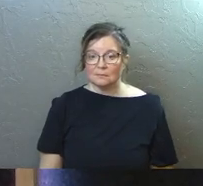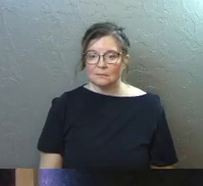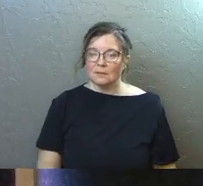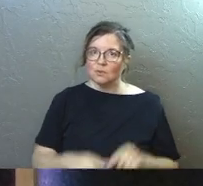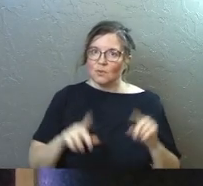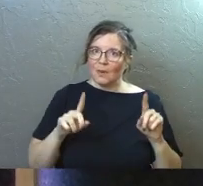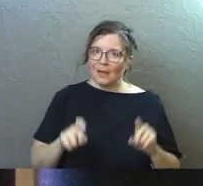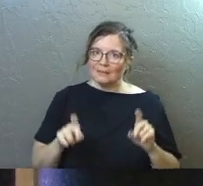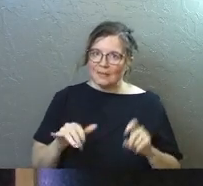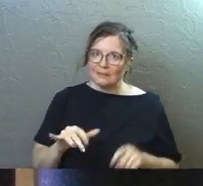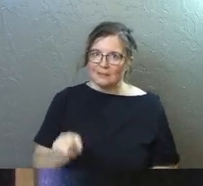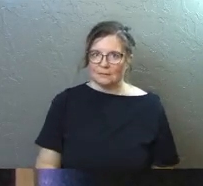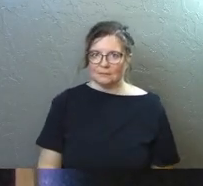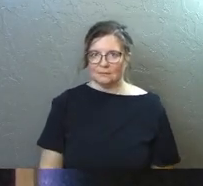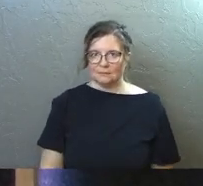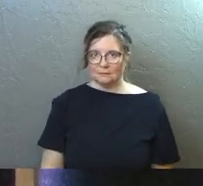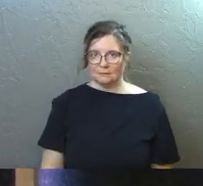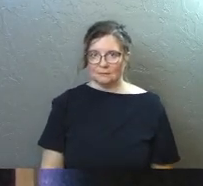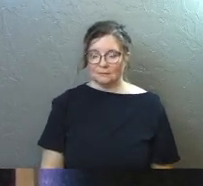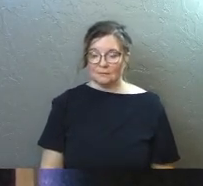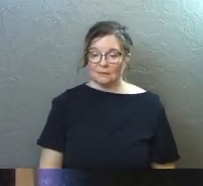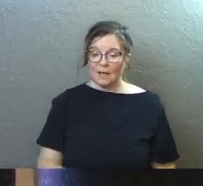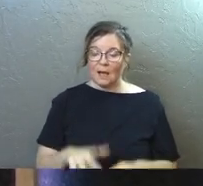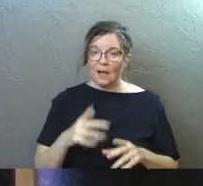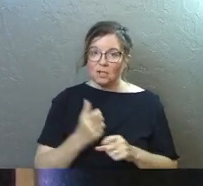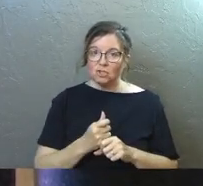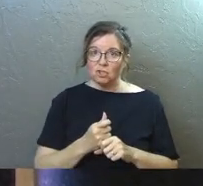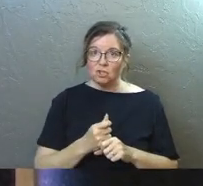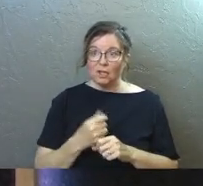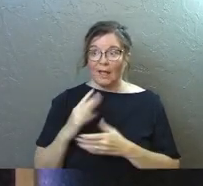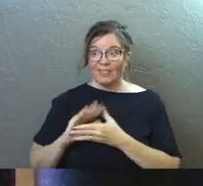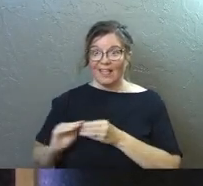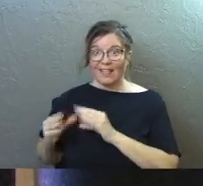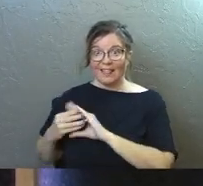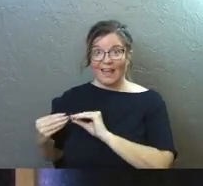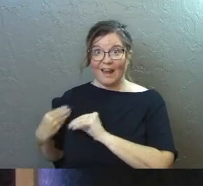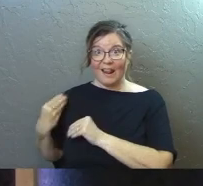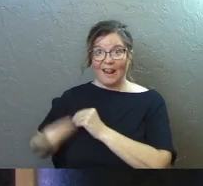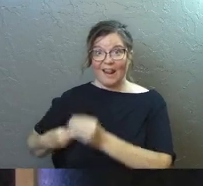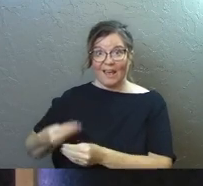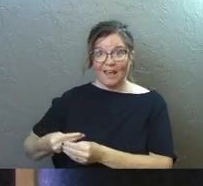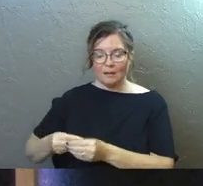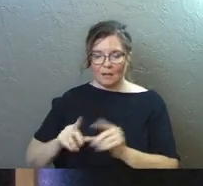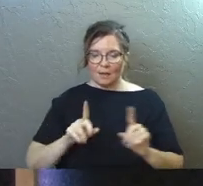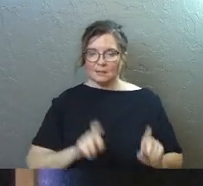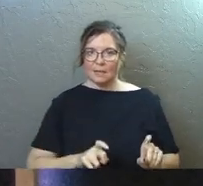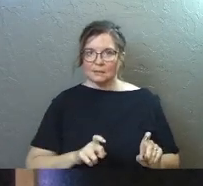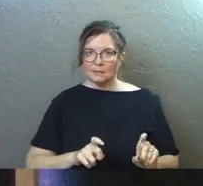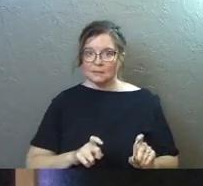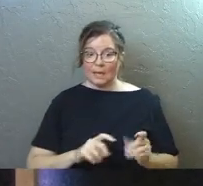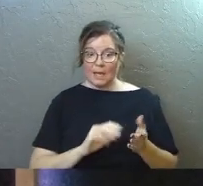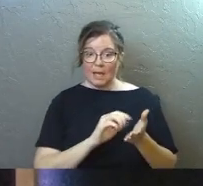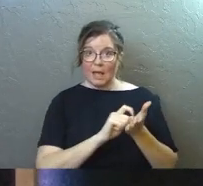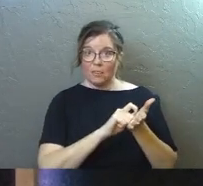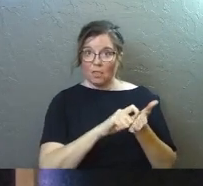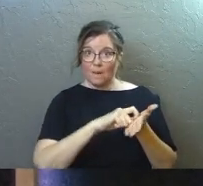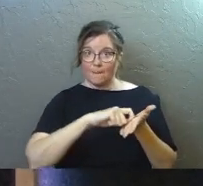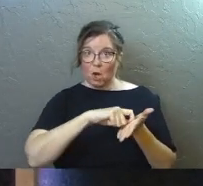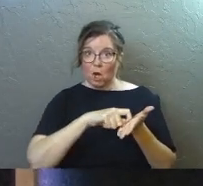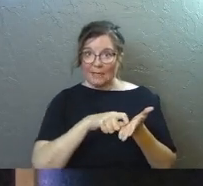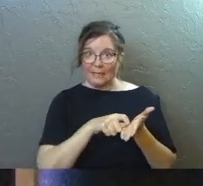I tested it. I took, I took the legend and I tested it and the markings